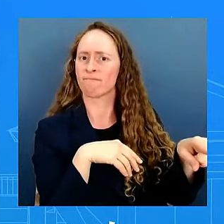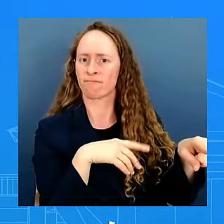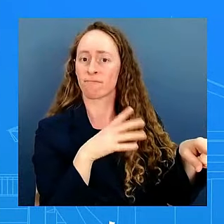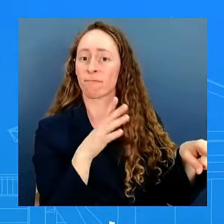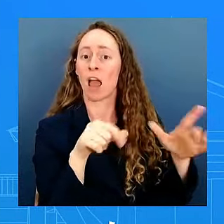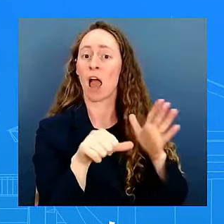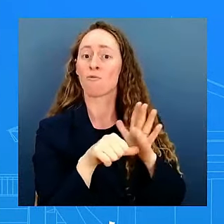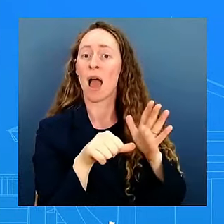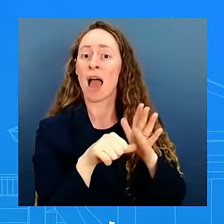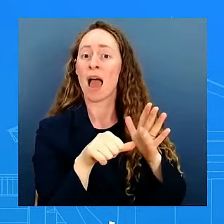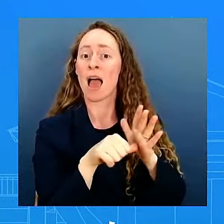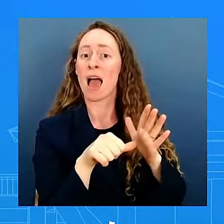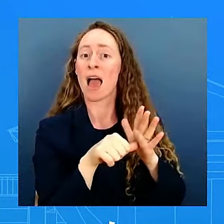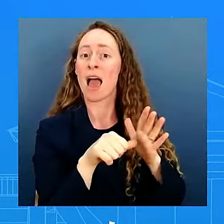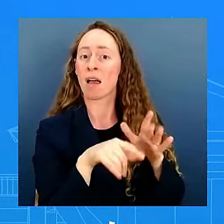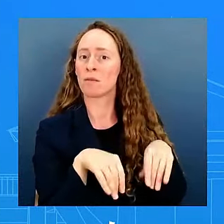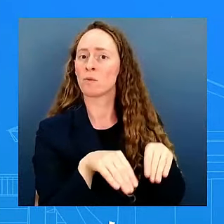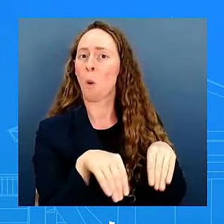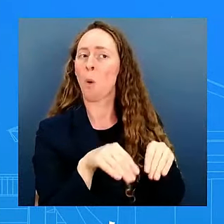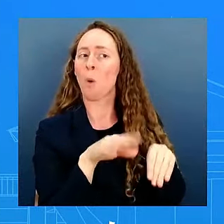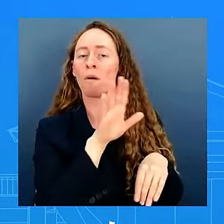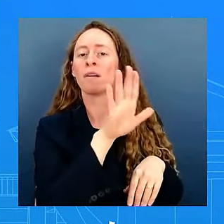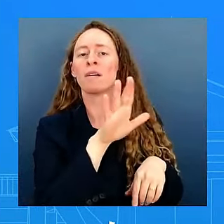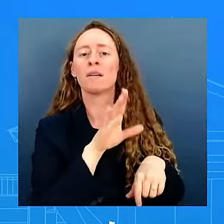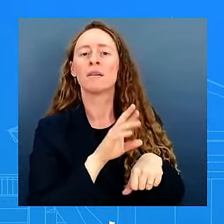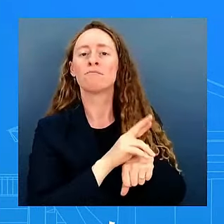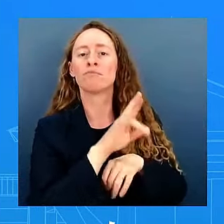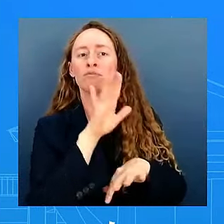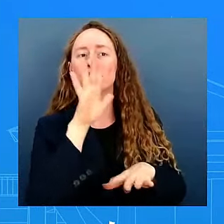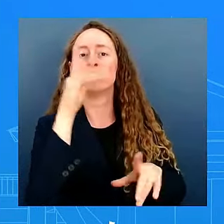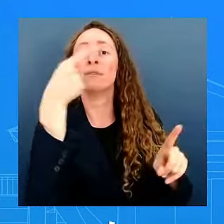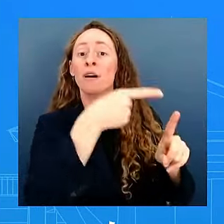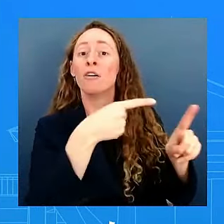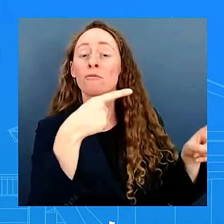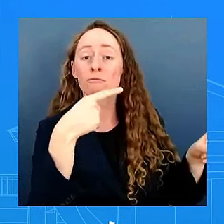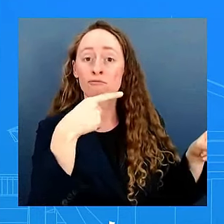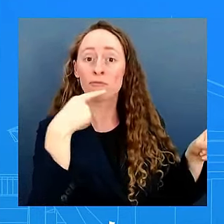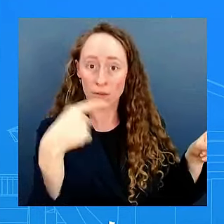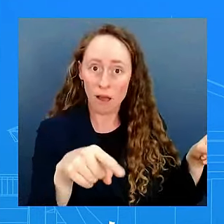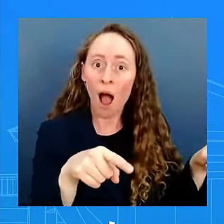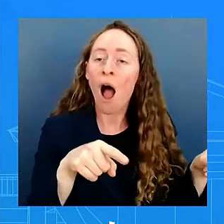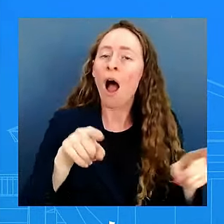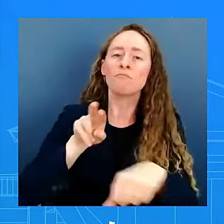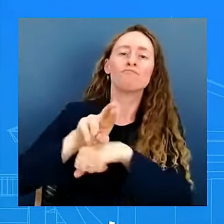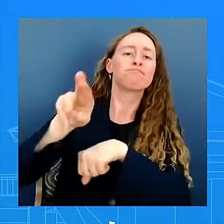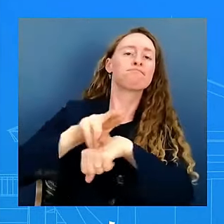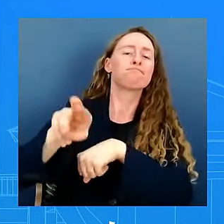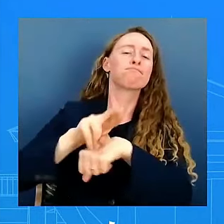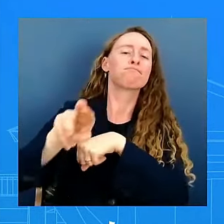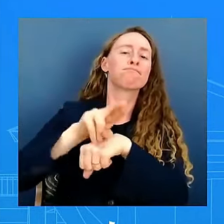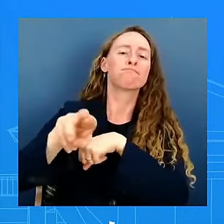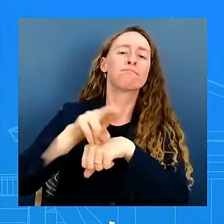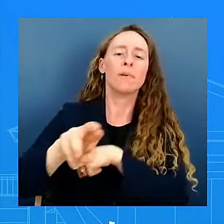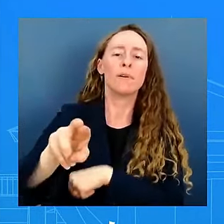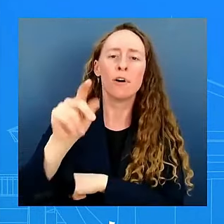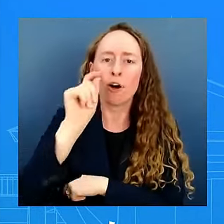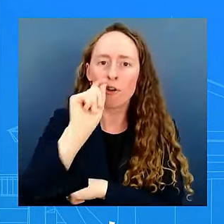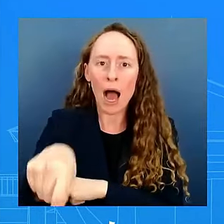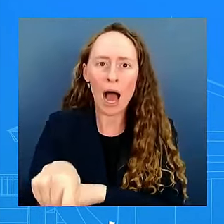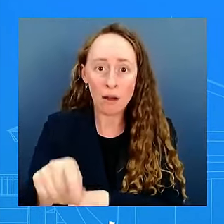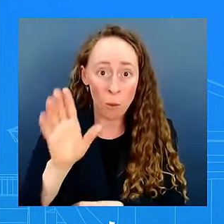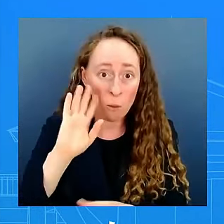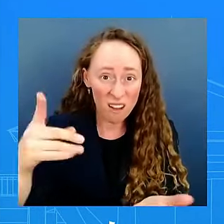those shipments have begun or is it unclear so i would um refer to nsc i believe they did a gaggle earlier today so i refer to those